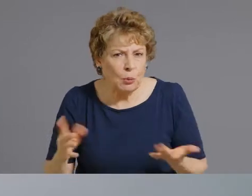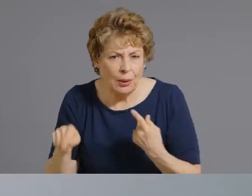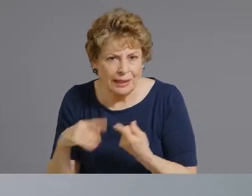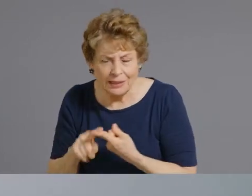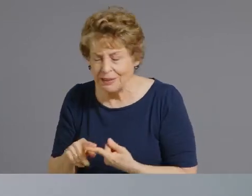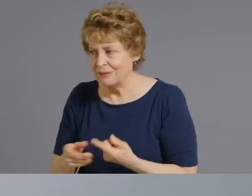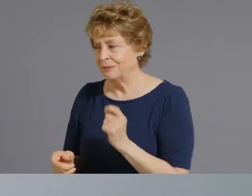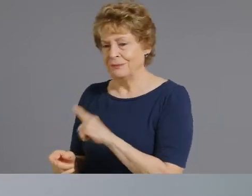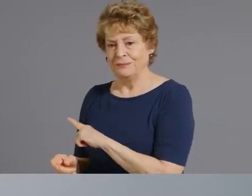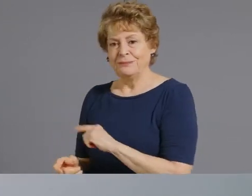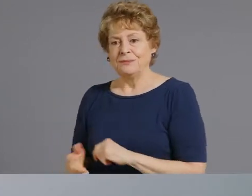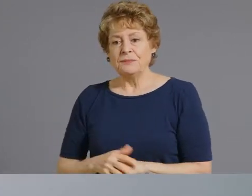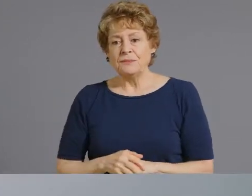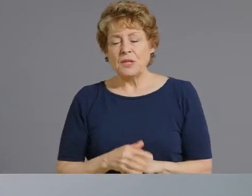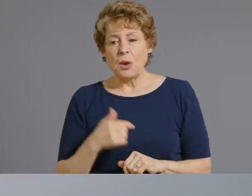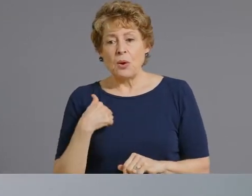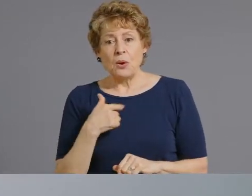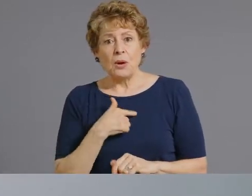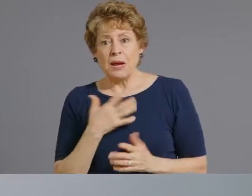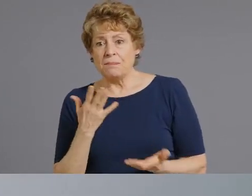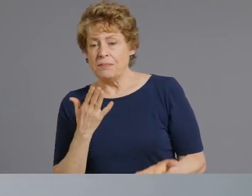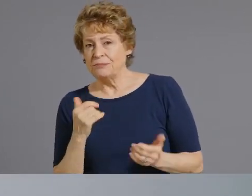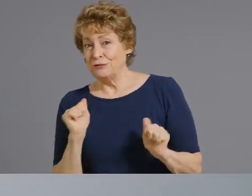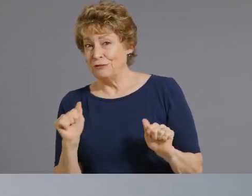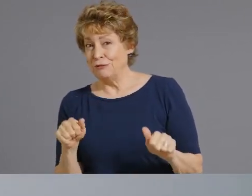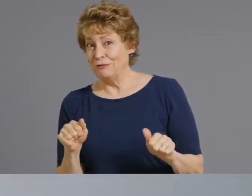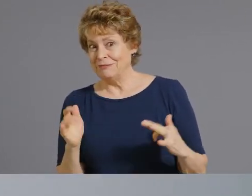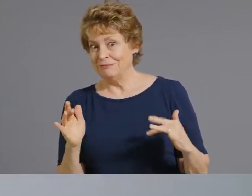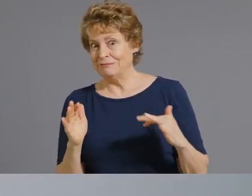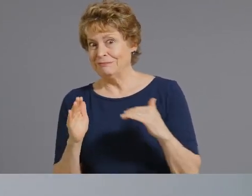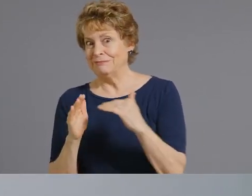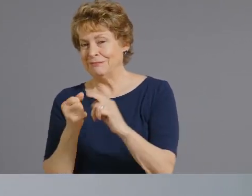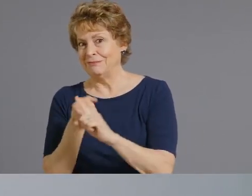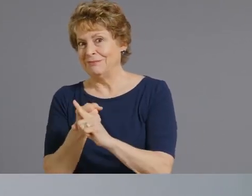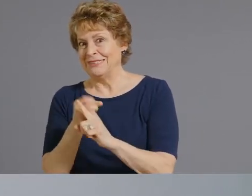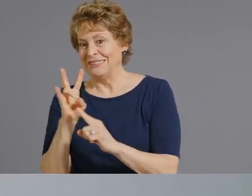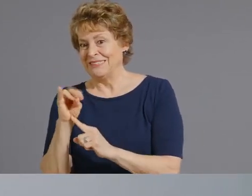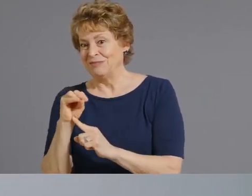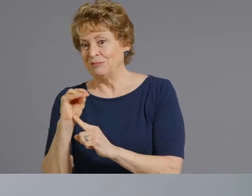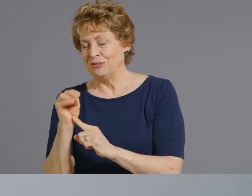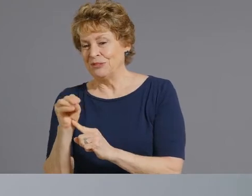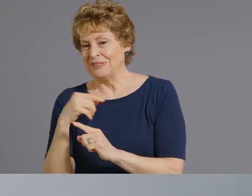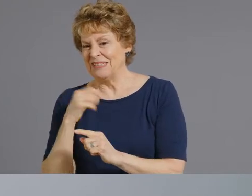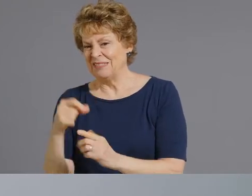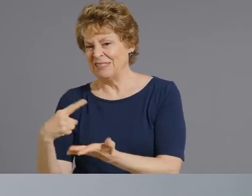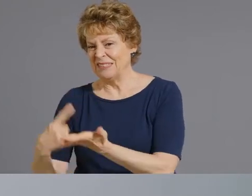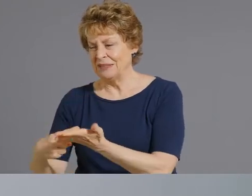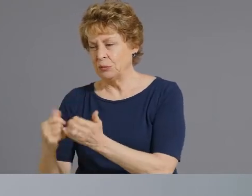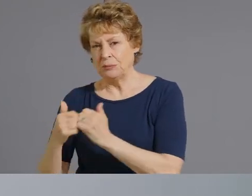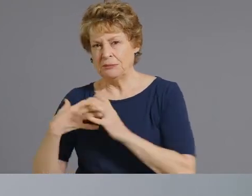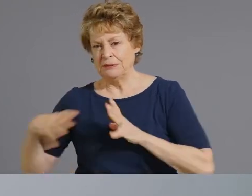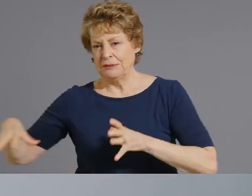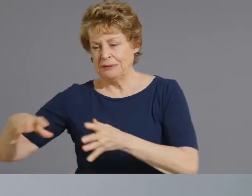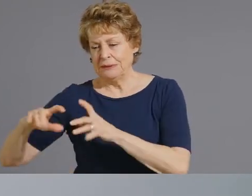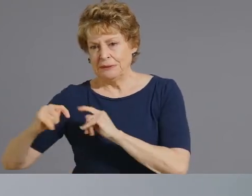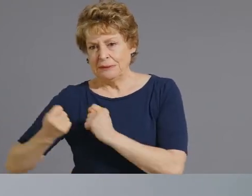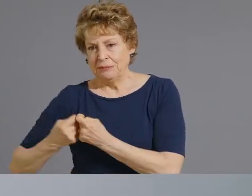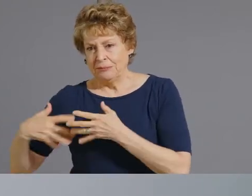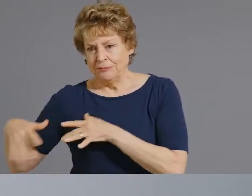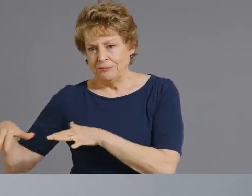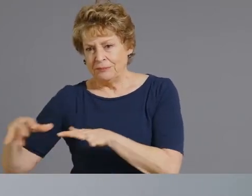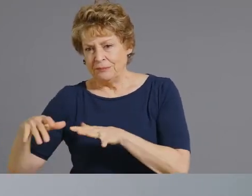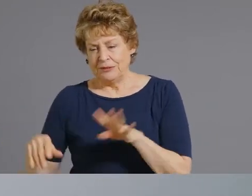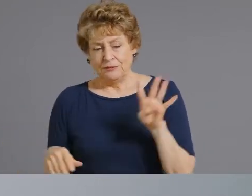population and i'd have to have my team go back and figure out what the denominator is so when we're presenting the 46 or 51 that's